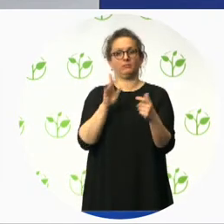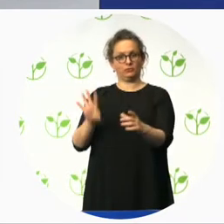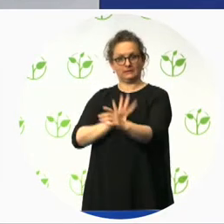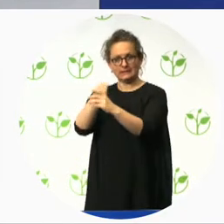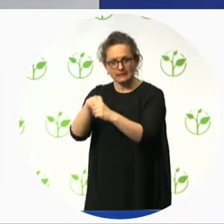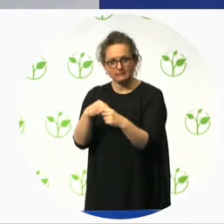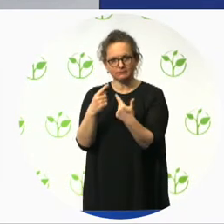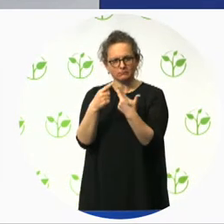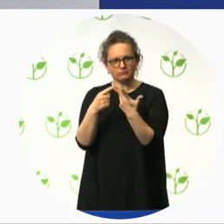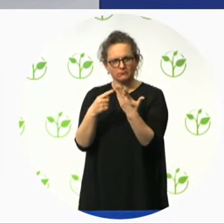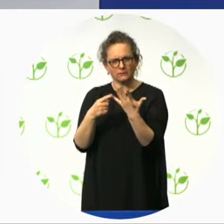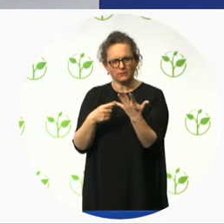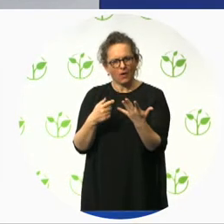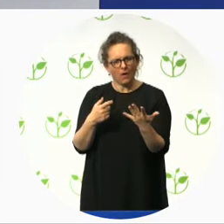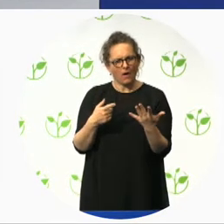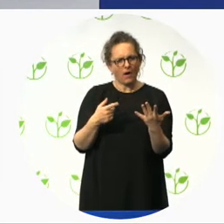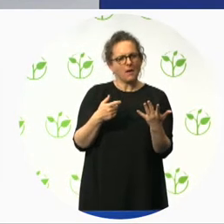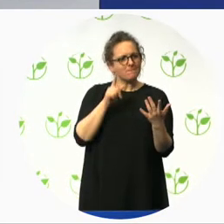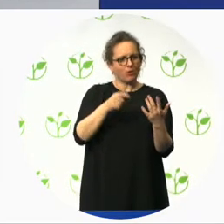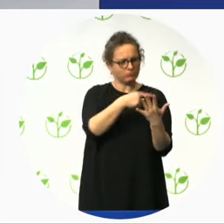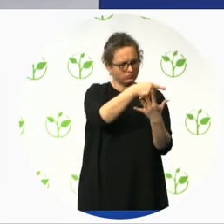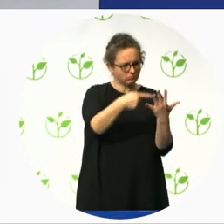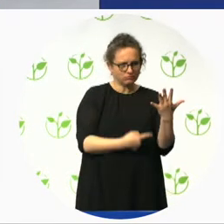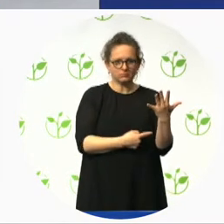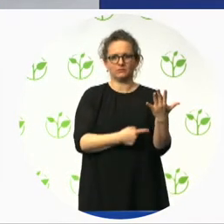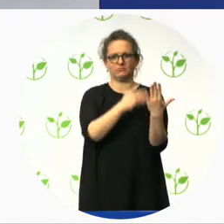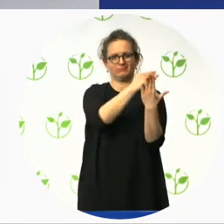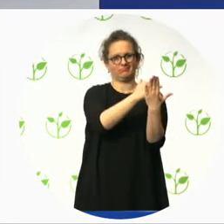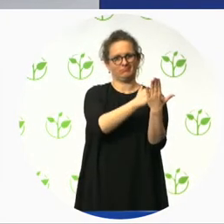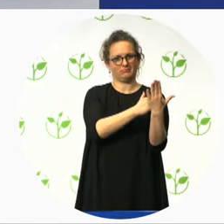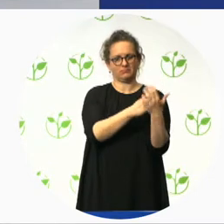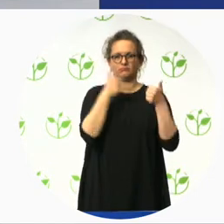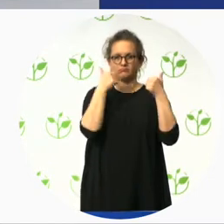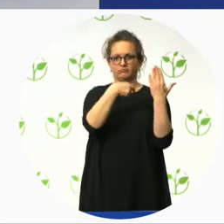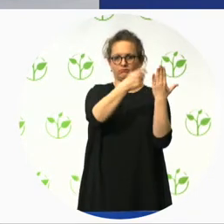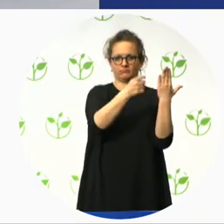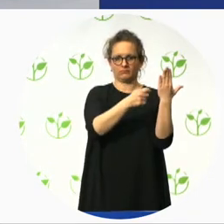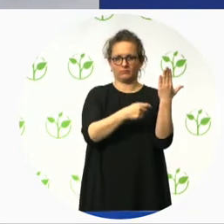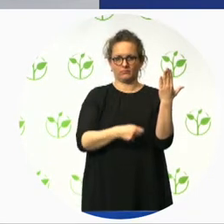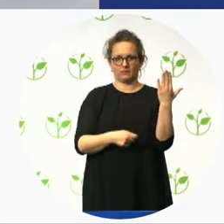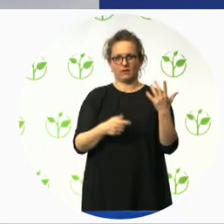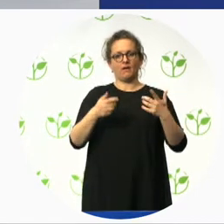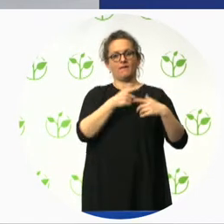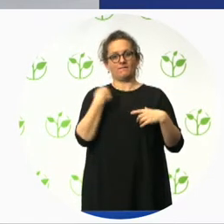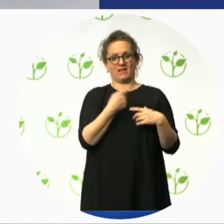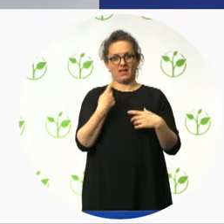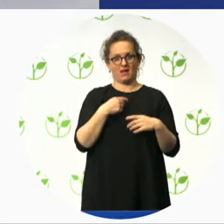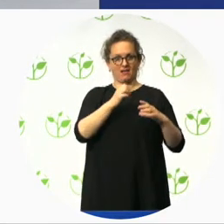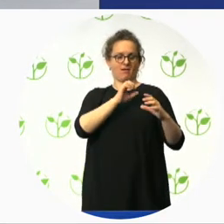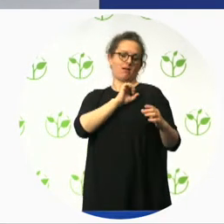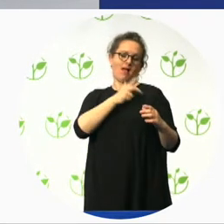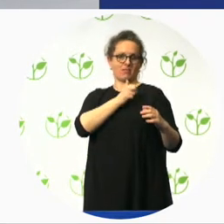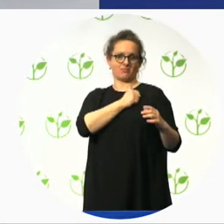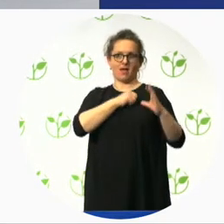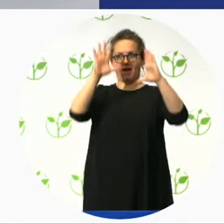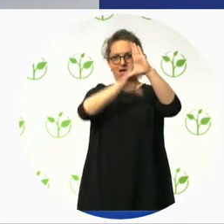So four provinces in Canada have developed their own provincial building codes. And in addition to these,